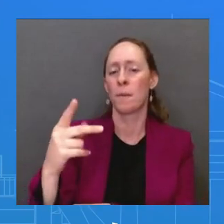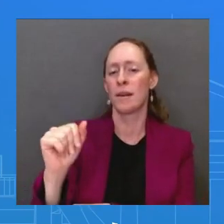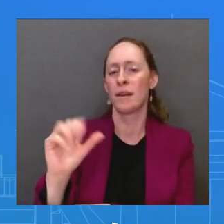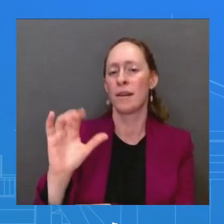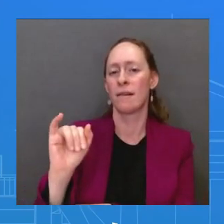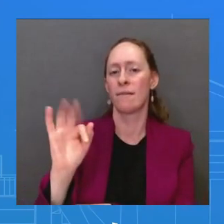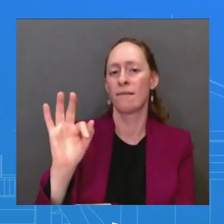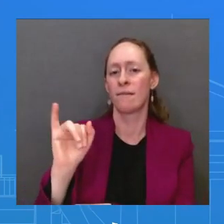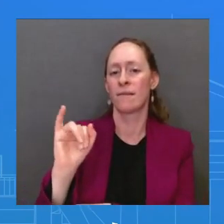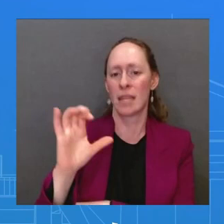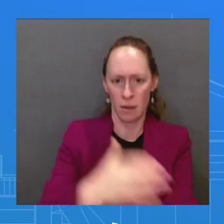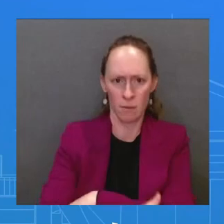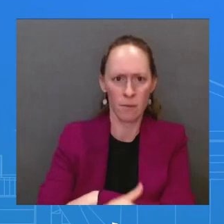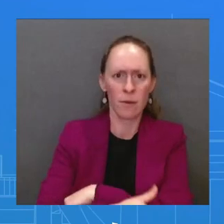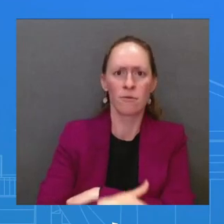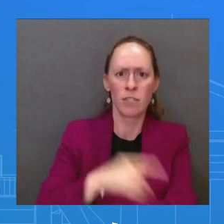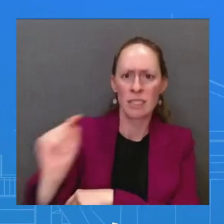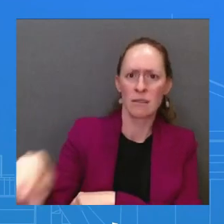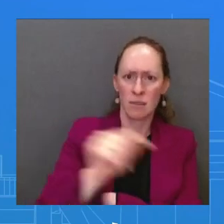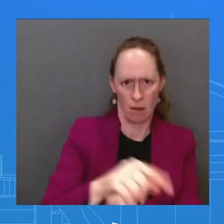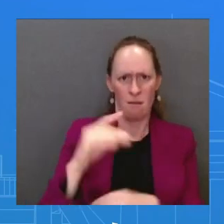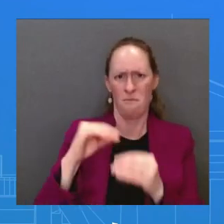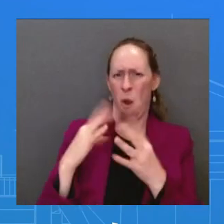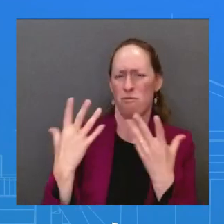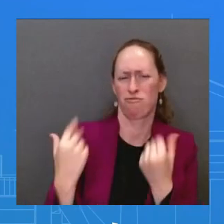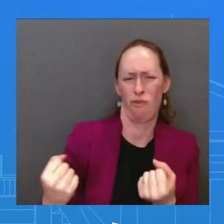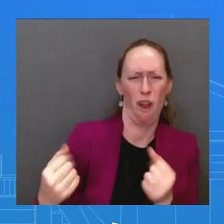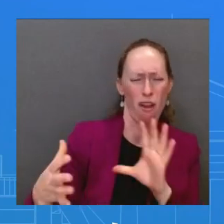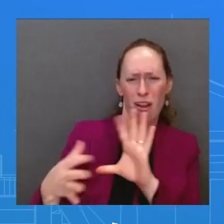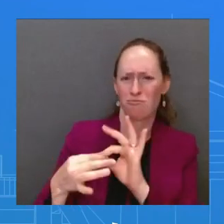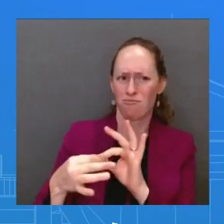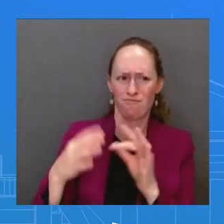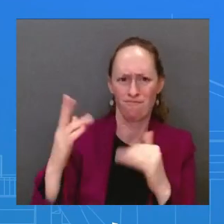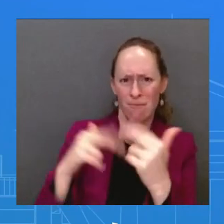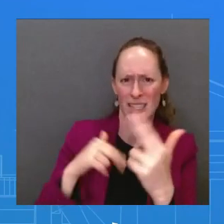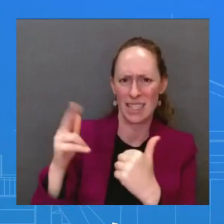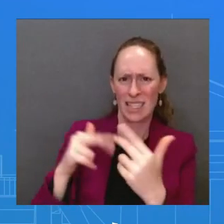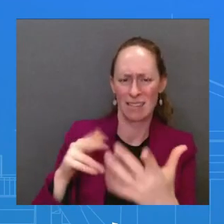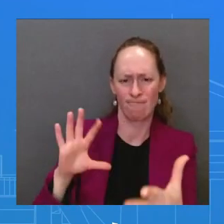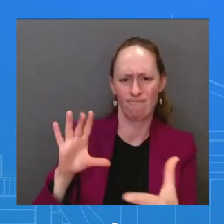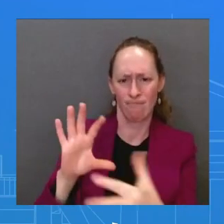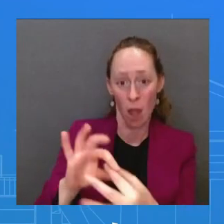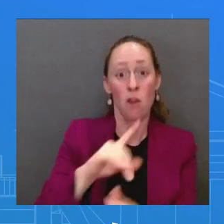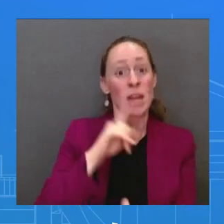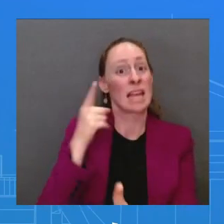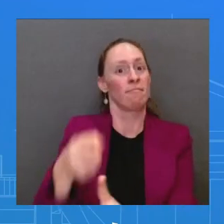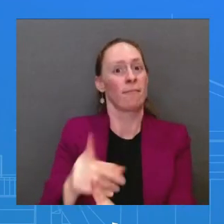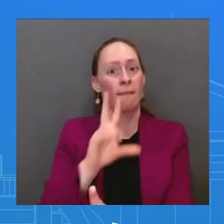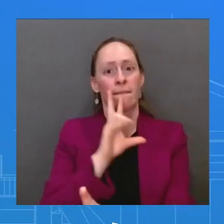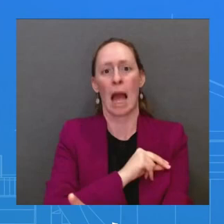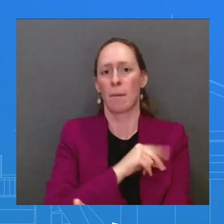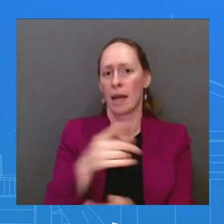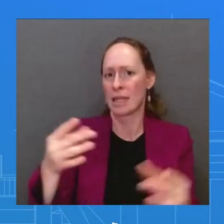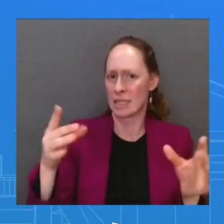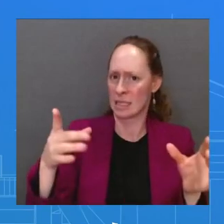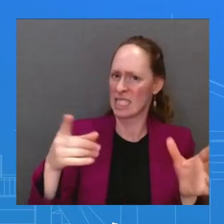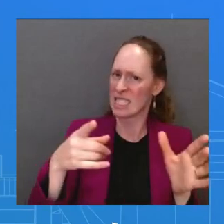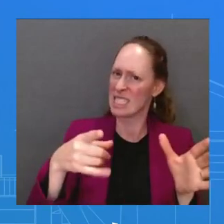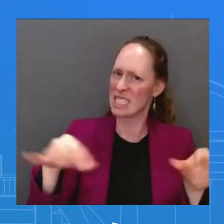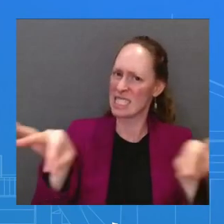reflects the leading role that Vietnam will play in our growing network of partnerships in the Indo-Pacific as we look to the future.